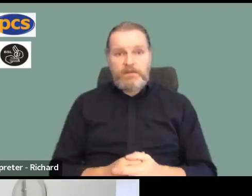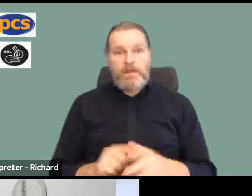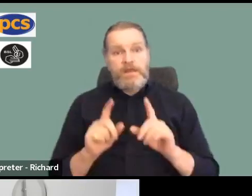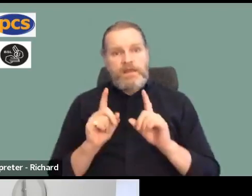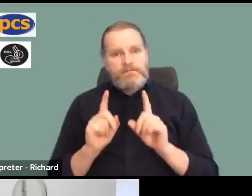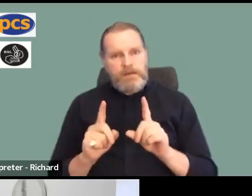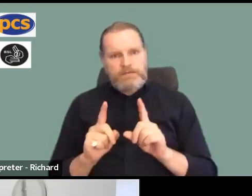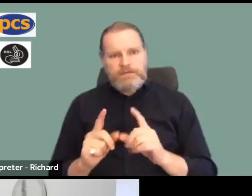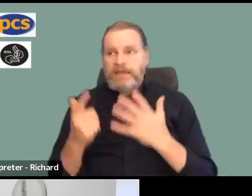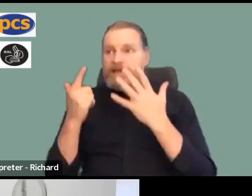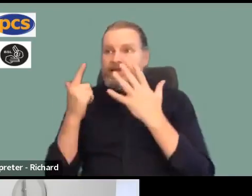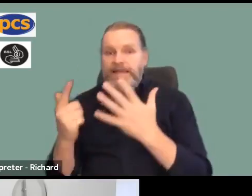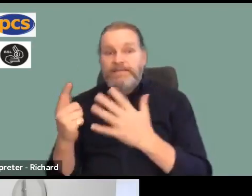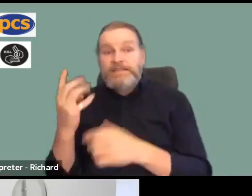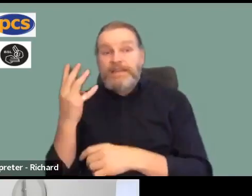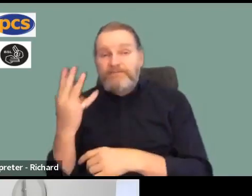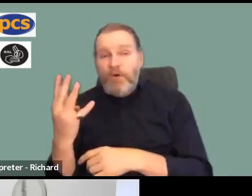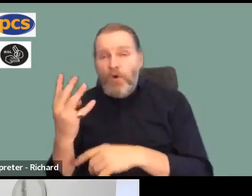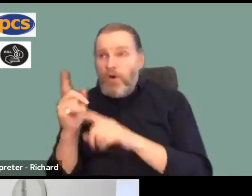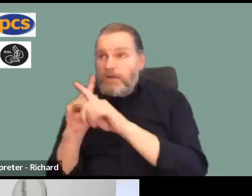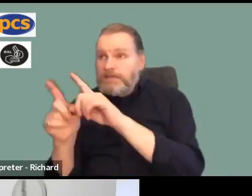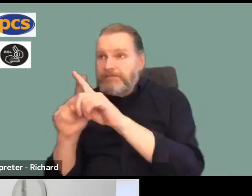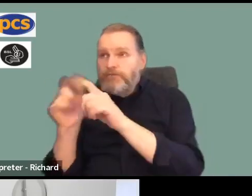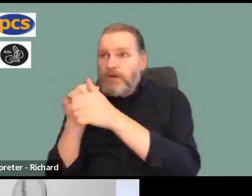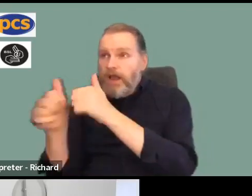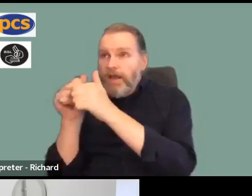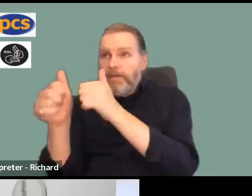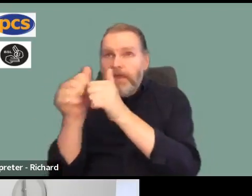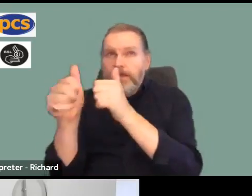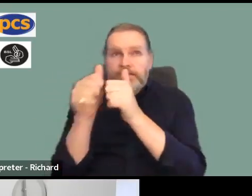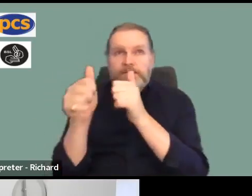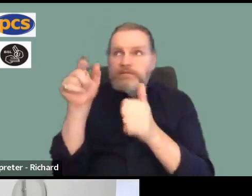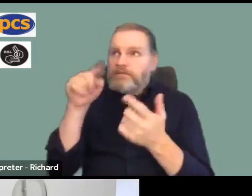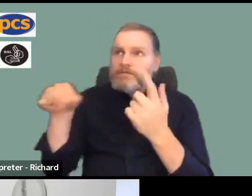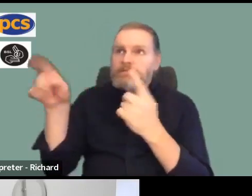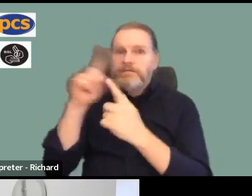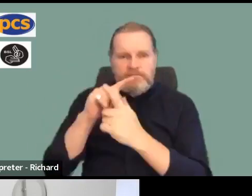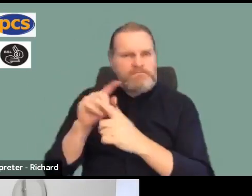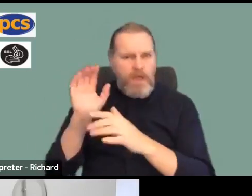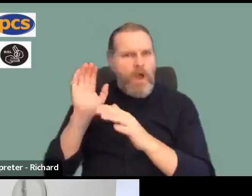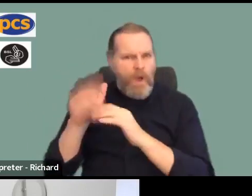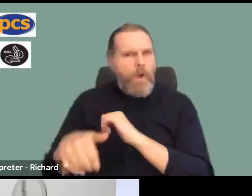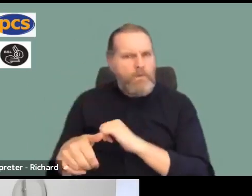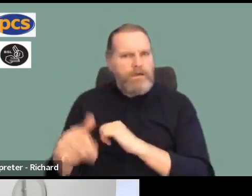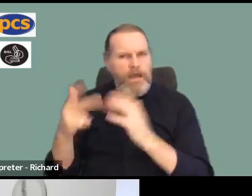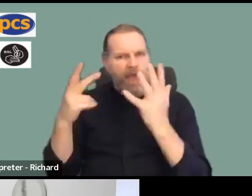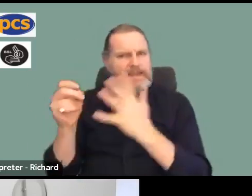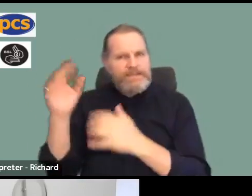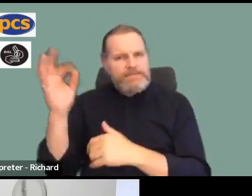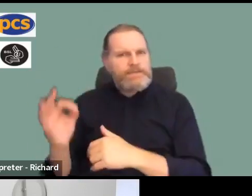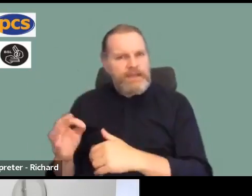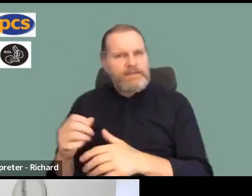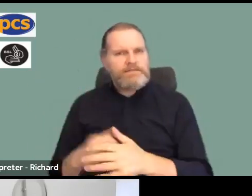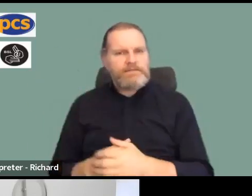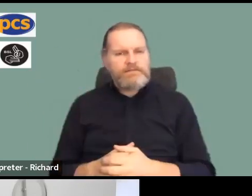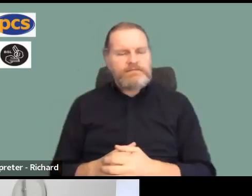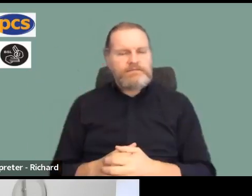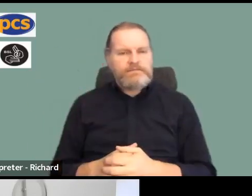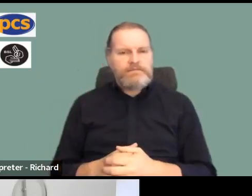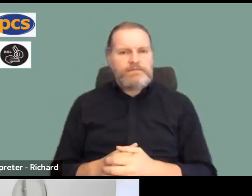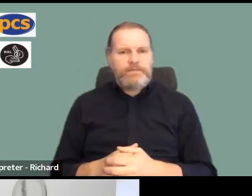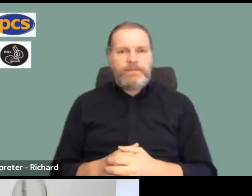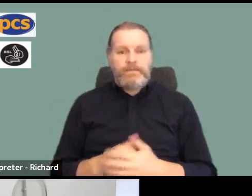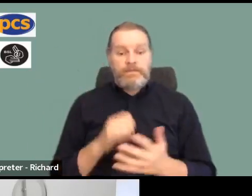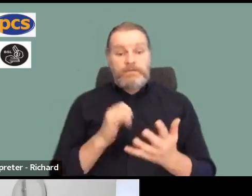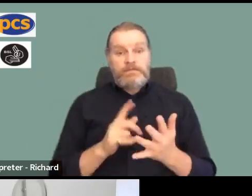employers smashed the 50% threshold and around 100 other employers got very close. And therefore, the ballot this